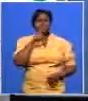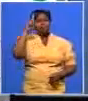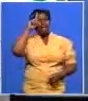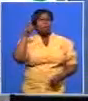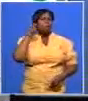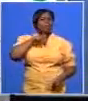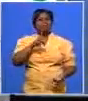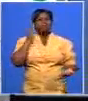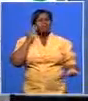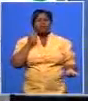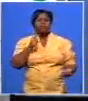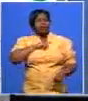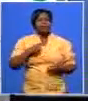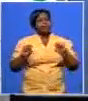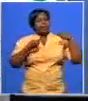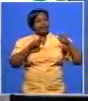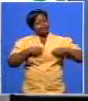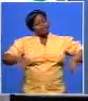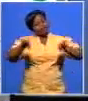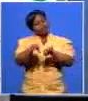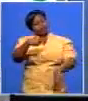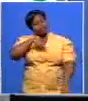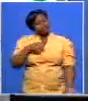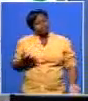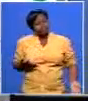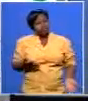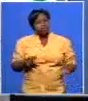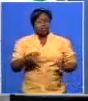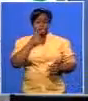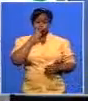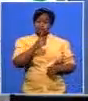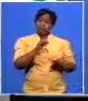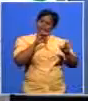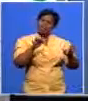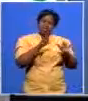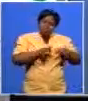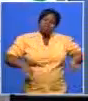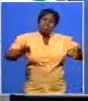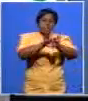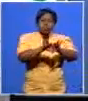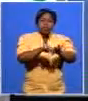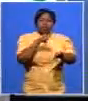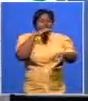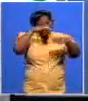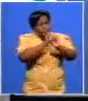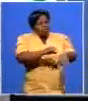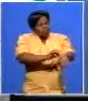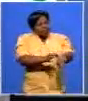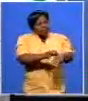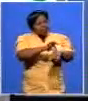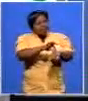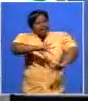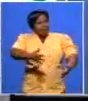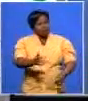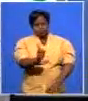the value set that we have completely against the value set we have we look at people for their value the value that they add and you